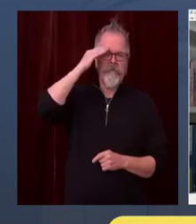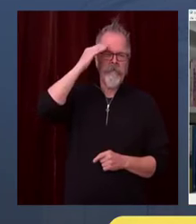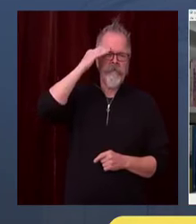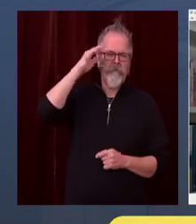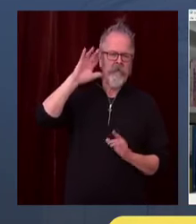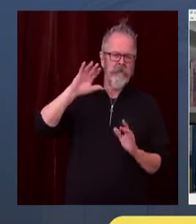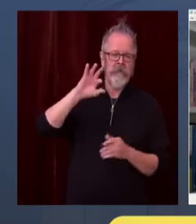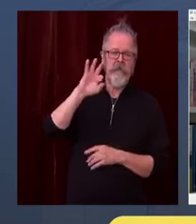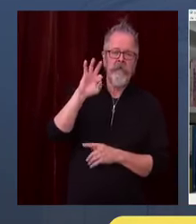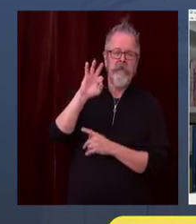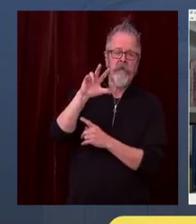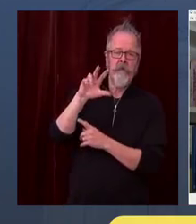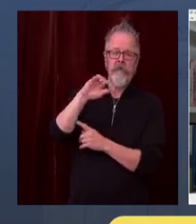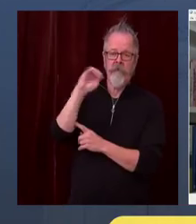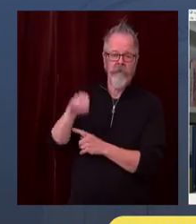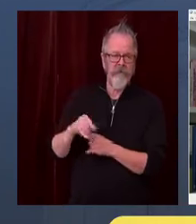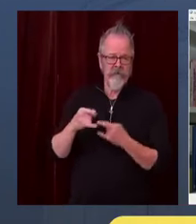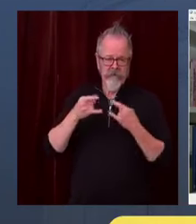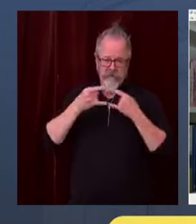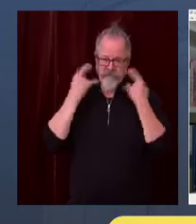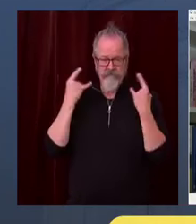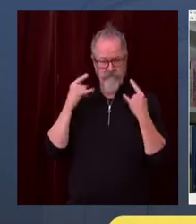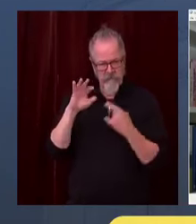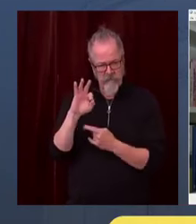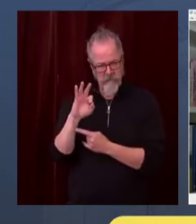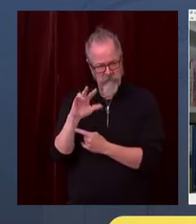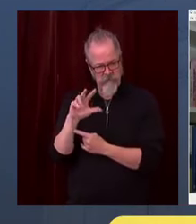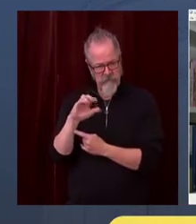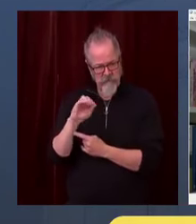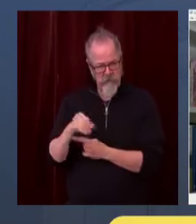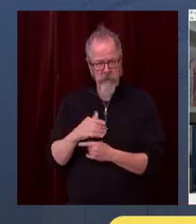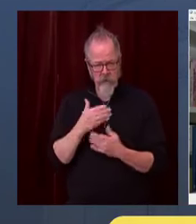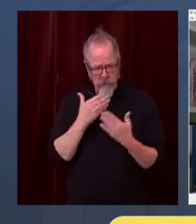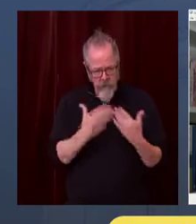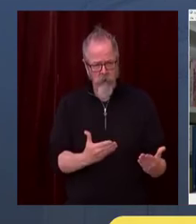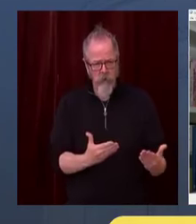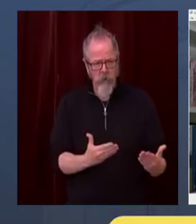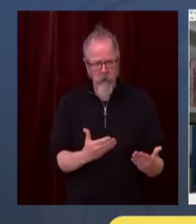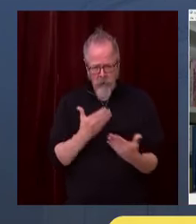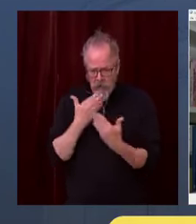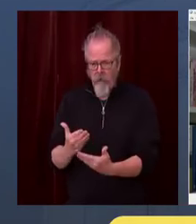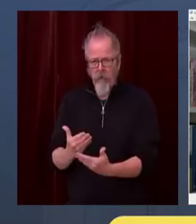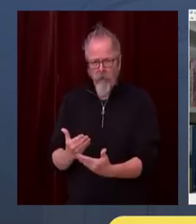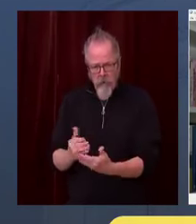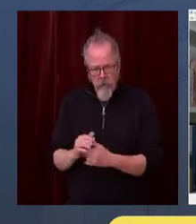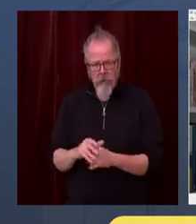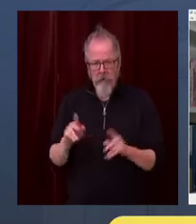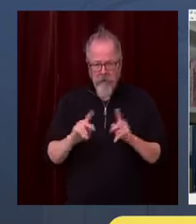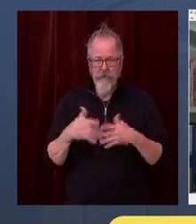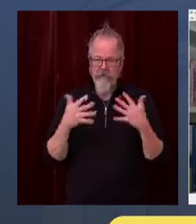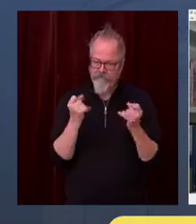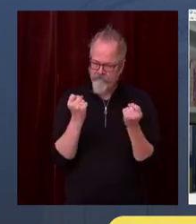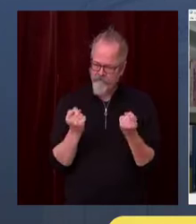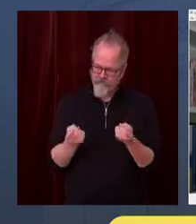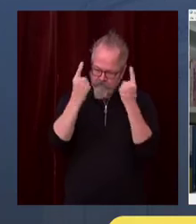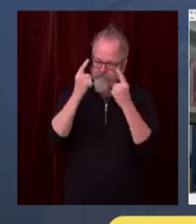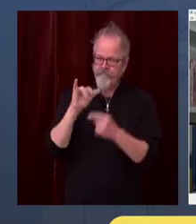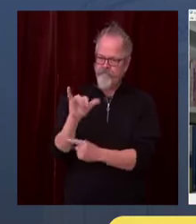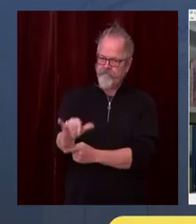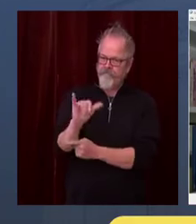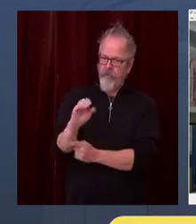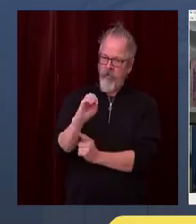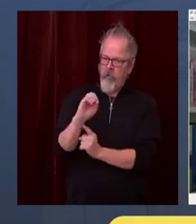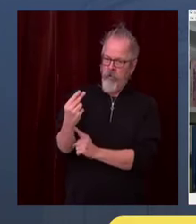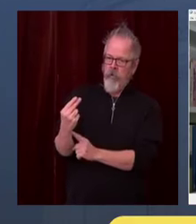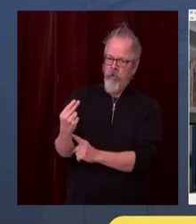circumstances. Despite the darkness of this winter, we have every reason to be optimistic